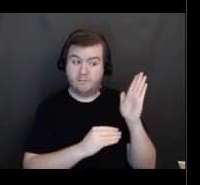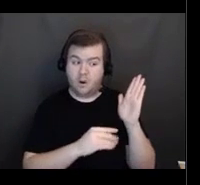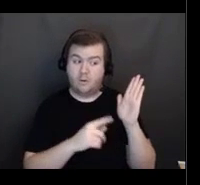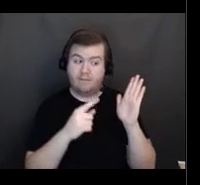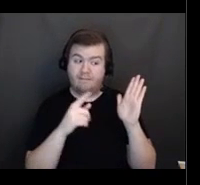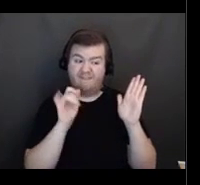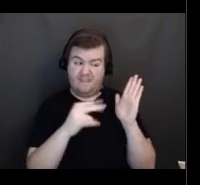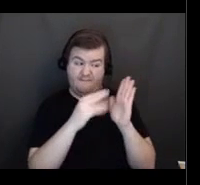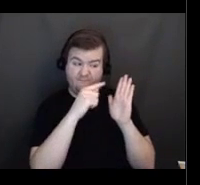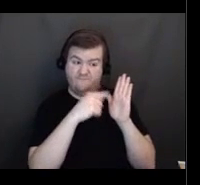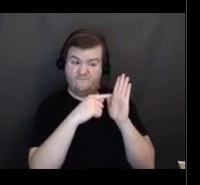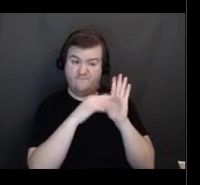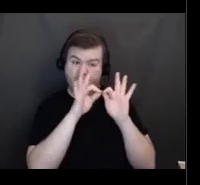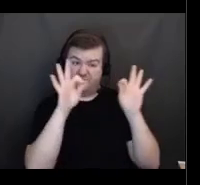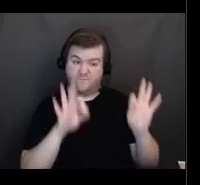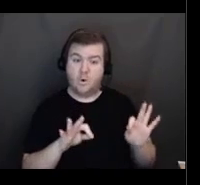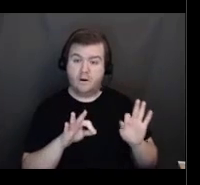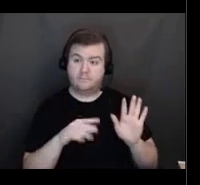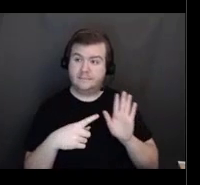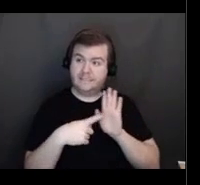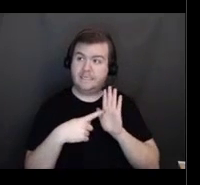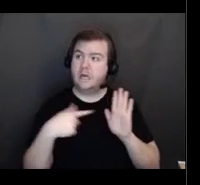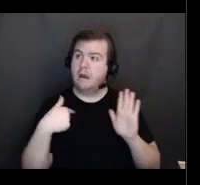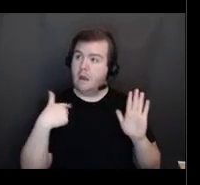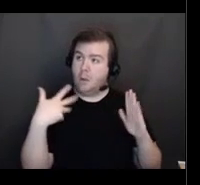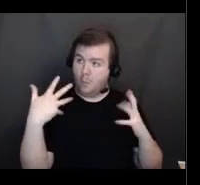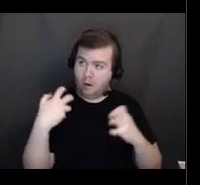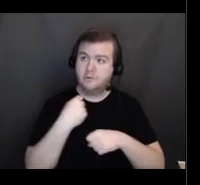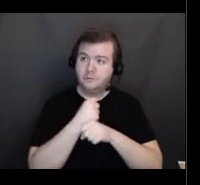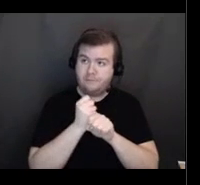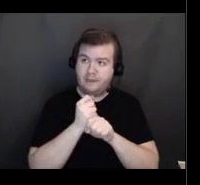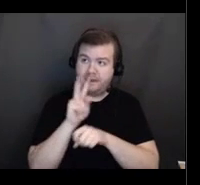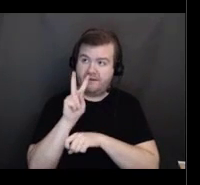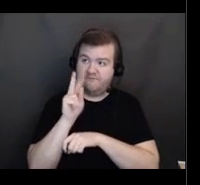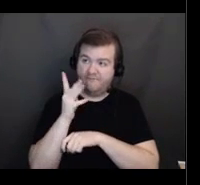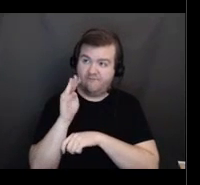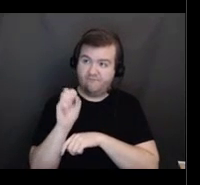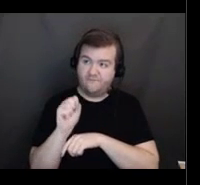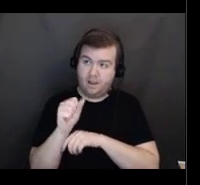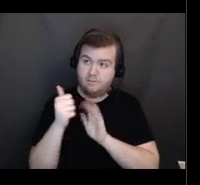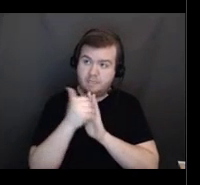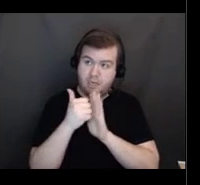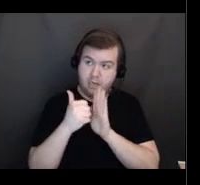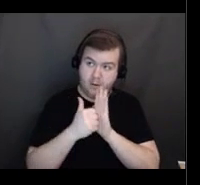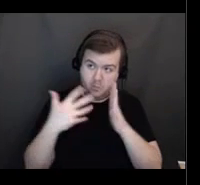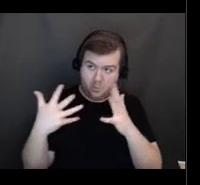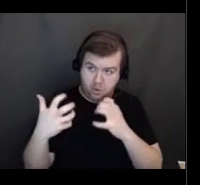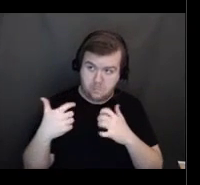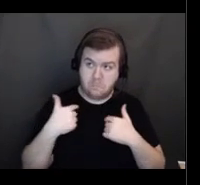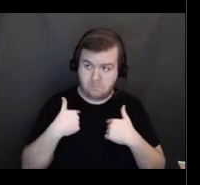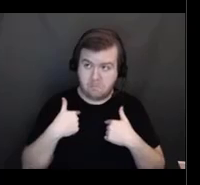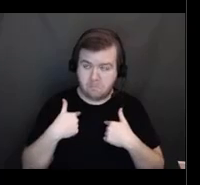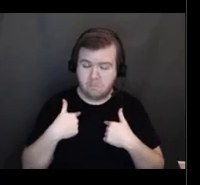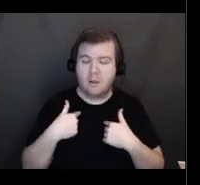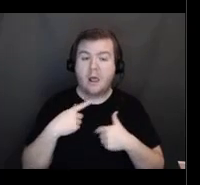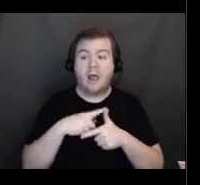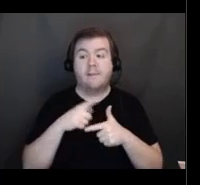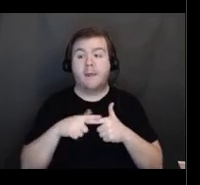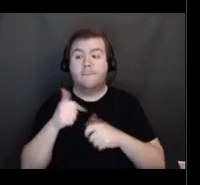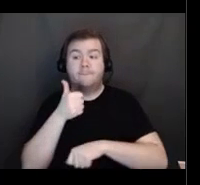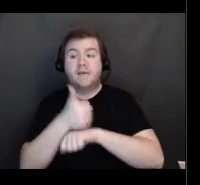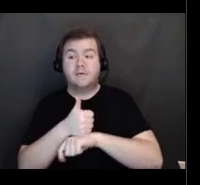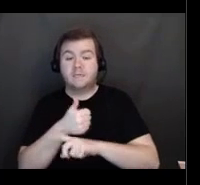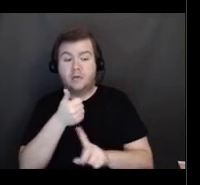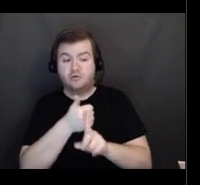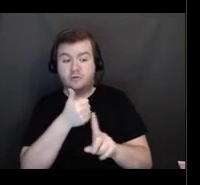of Public Health, that you would like to create a VAMS account. And based on when you become eligible, the Connecticut